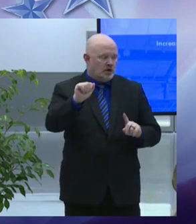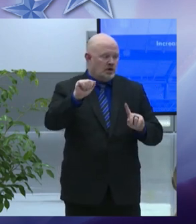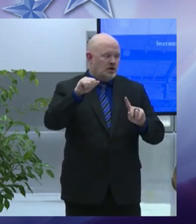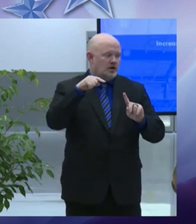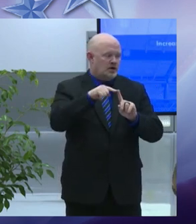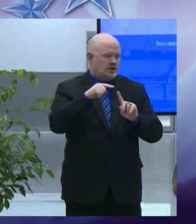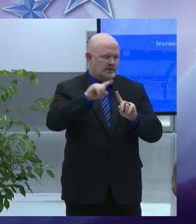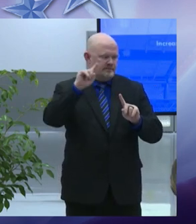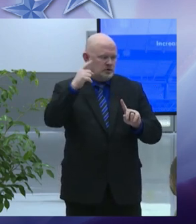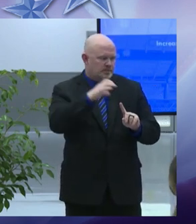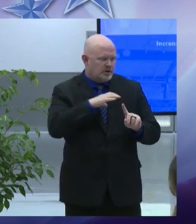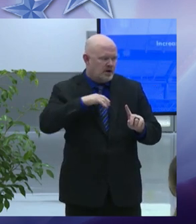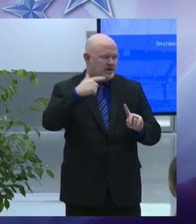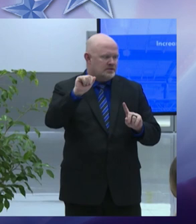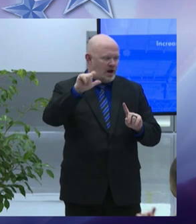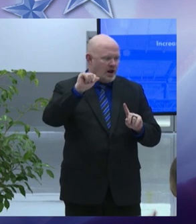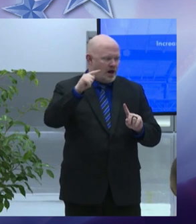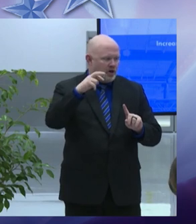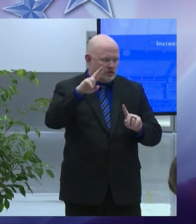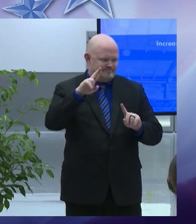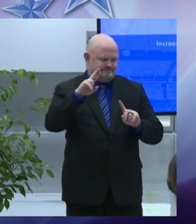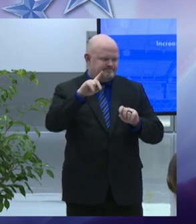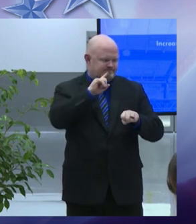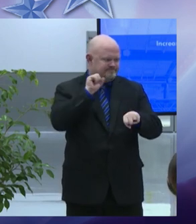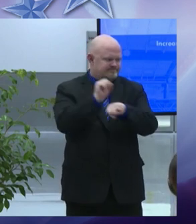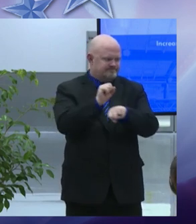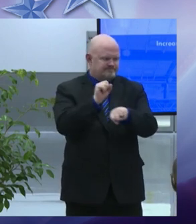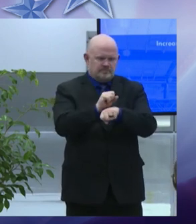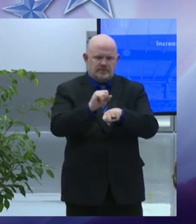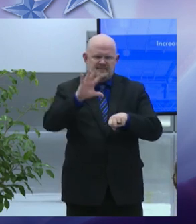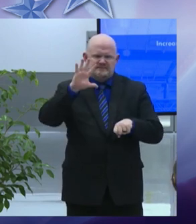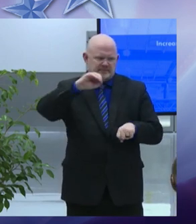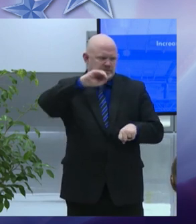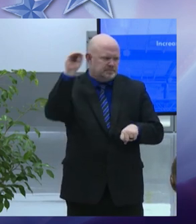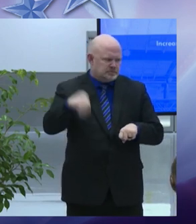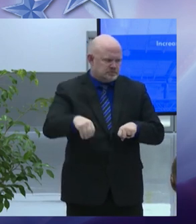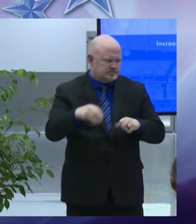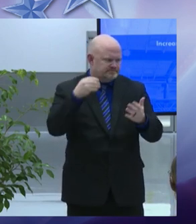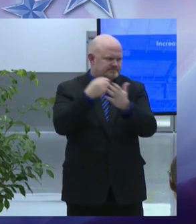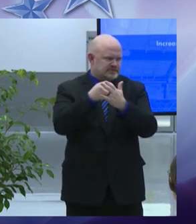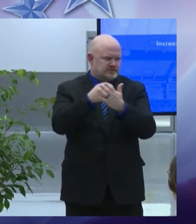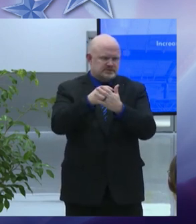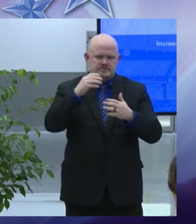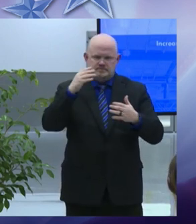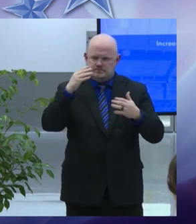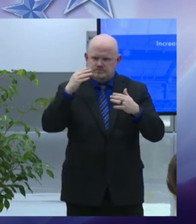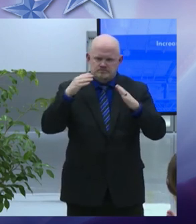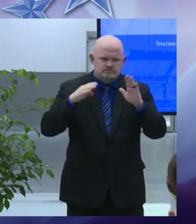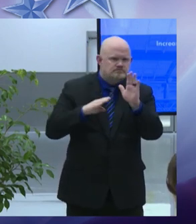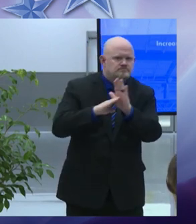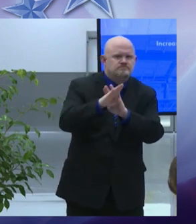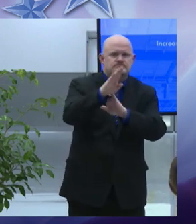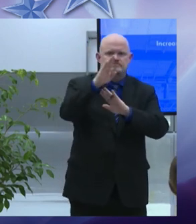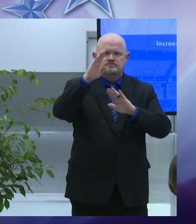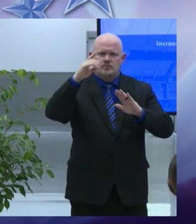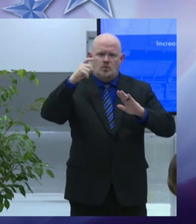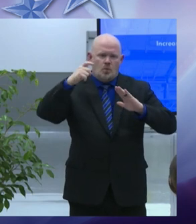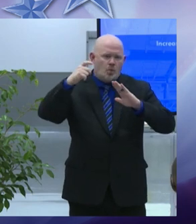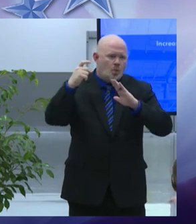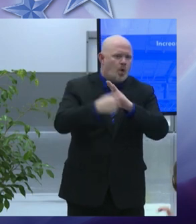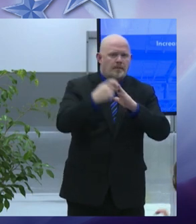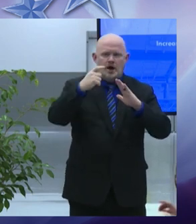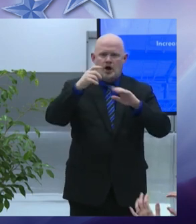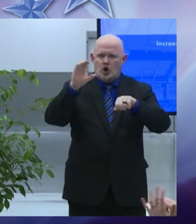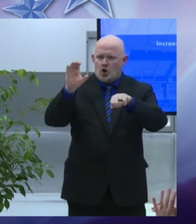fiscal year driven in part by a data-centric approach in 2022 we will use automation and computer modeling to increase assessment